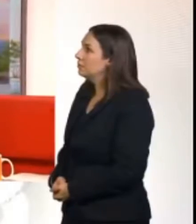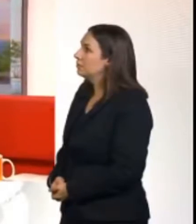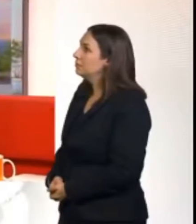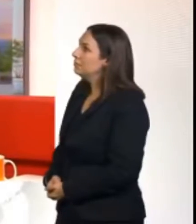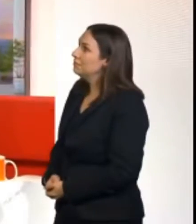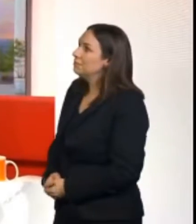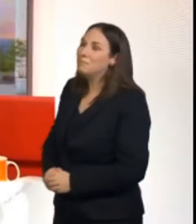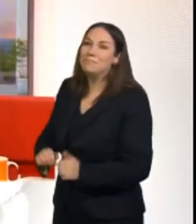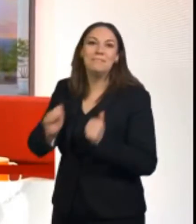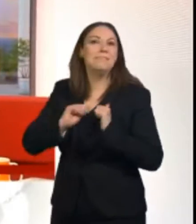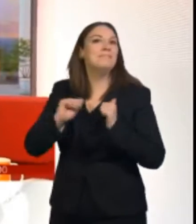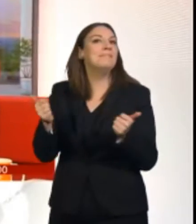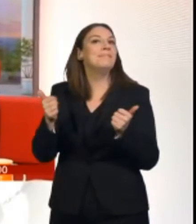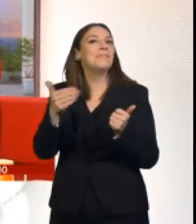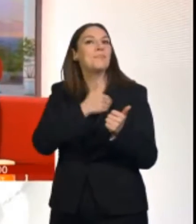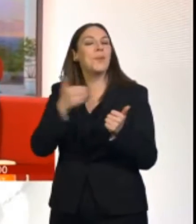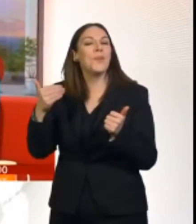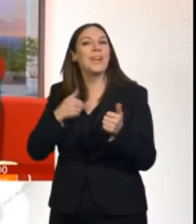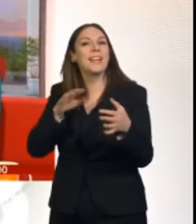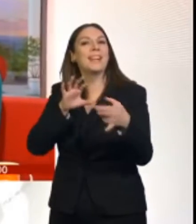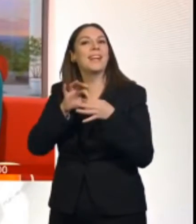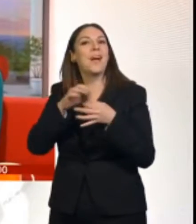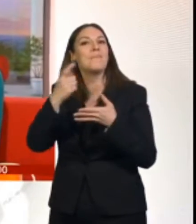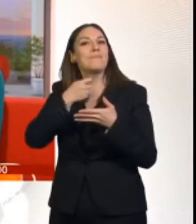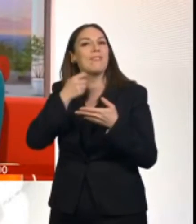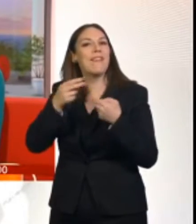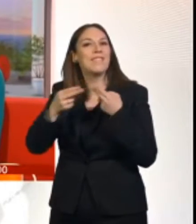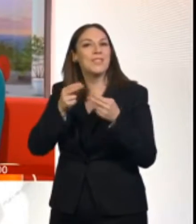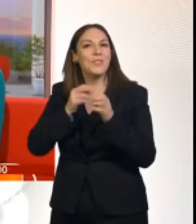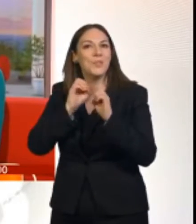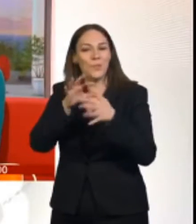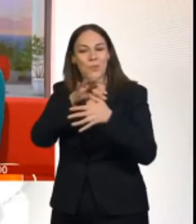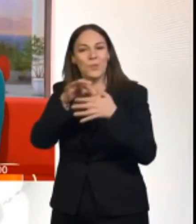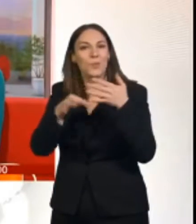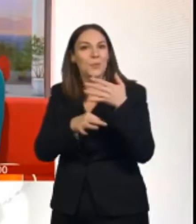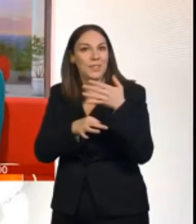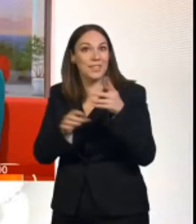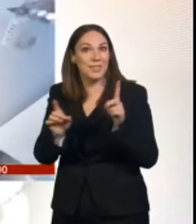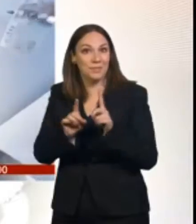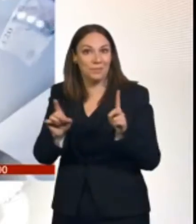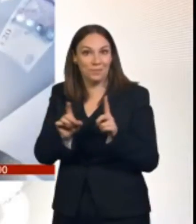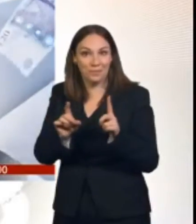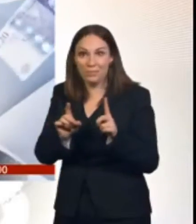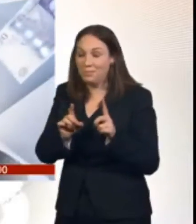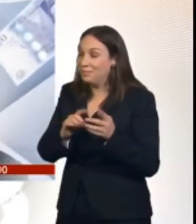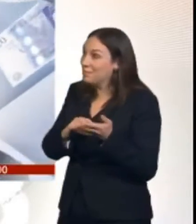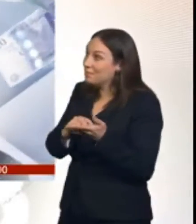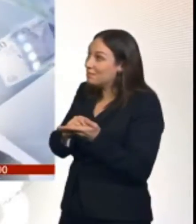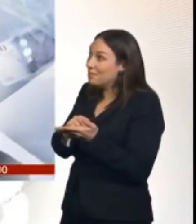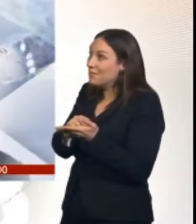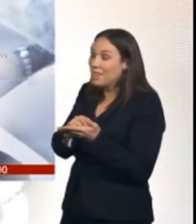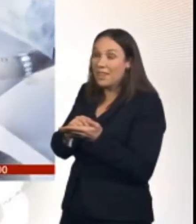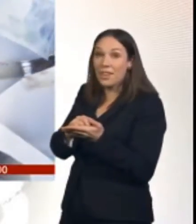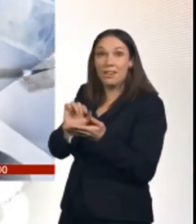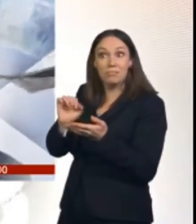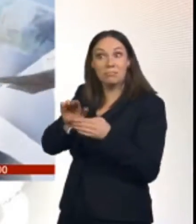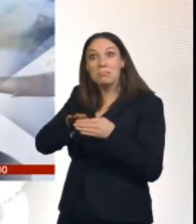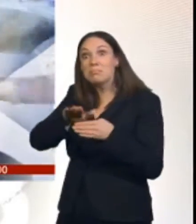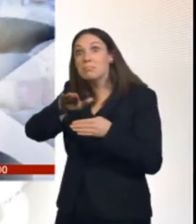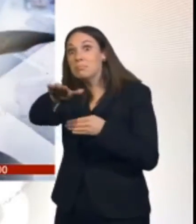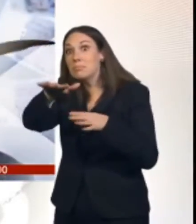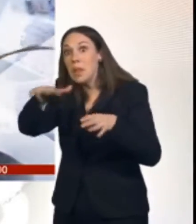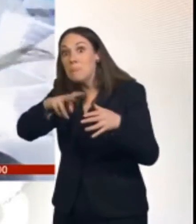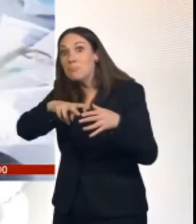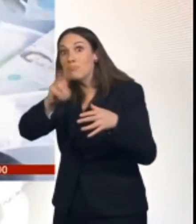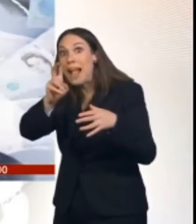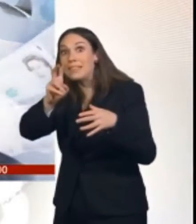Good morning, welcome to Breakfast. You're watching with Charlie State and Nagat Manchetti. Our headlines today, the financial impact of Brexit. The